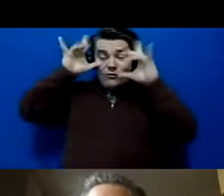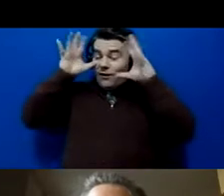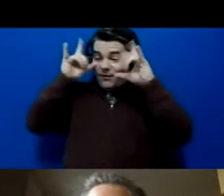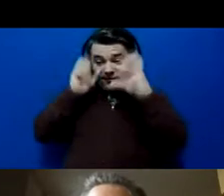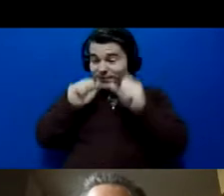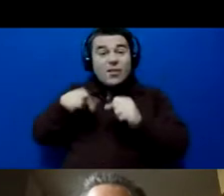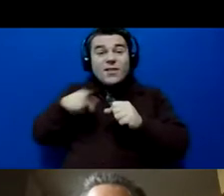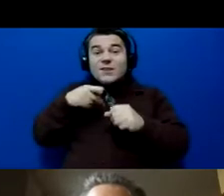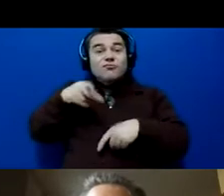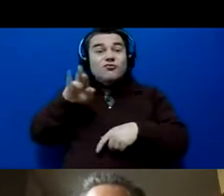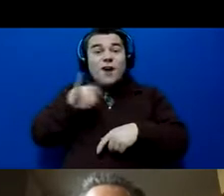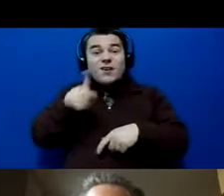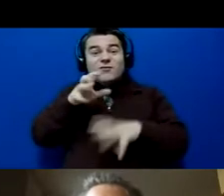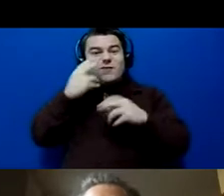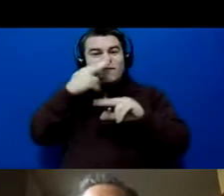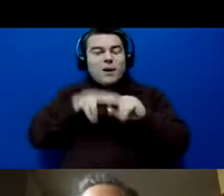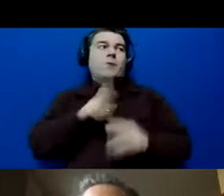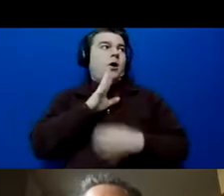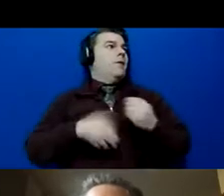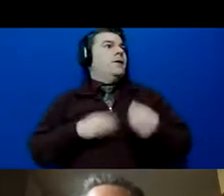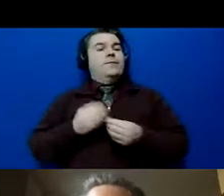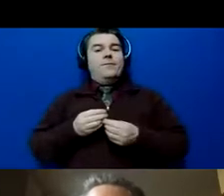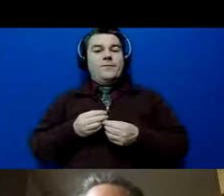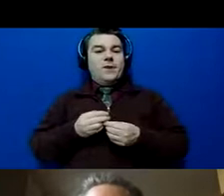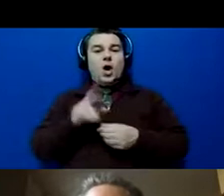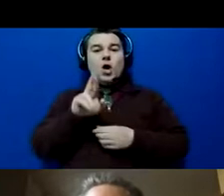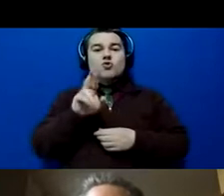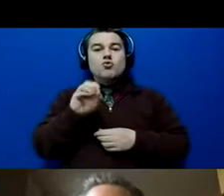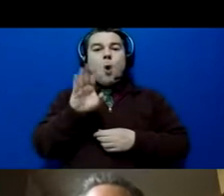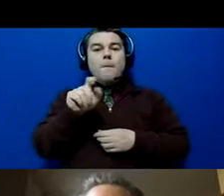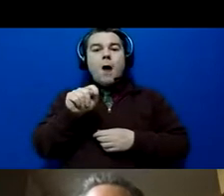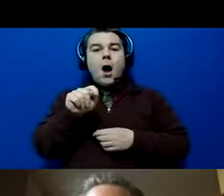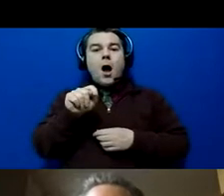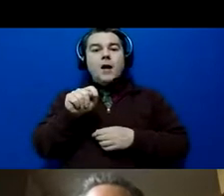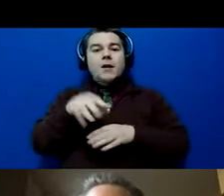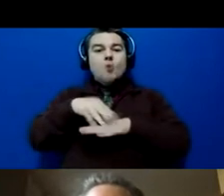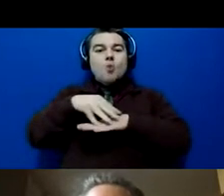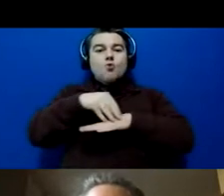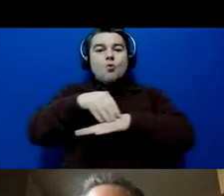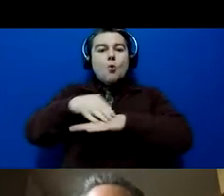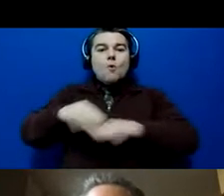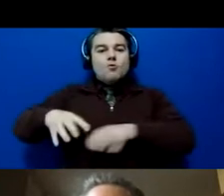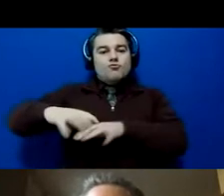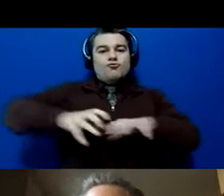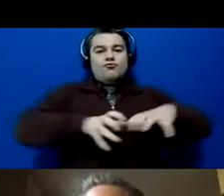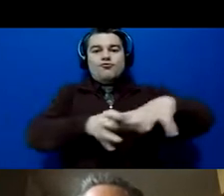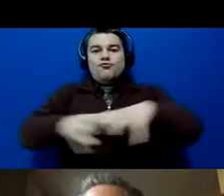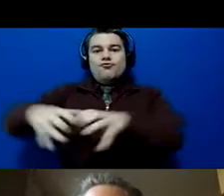prizes are so much fun. I'm talking about a robot vacuum cleaner. I'm talking about a